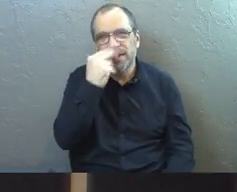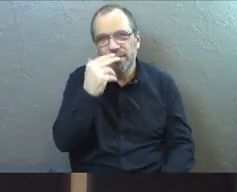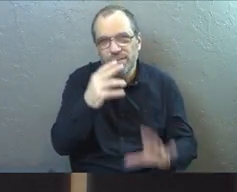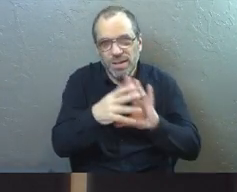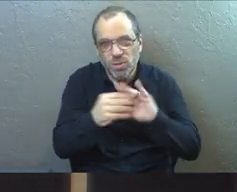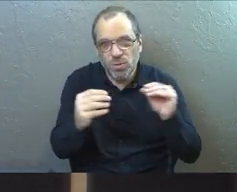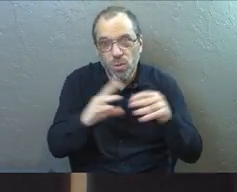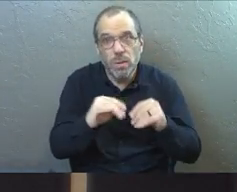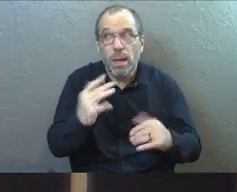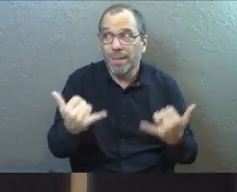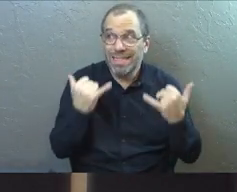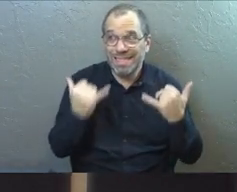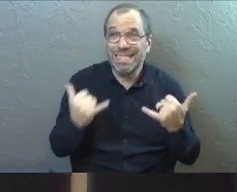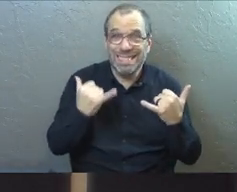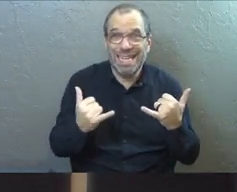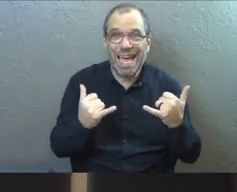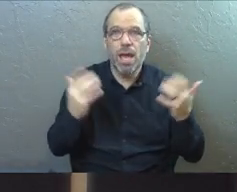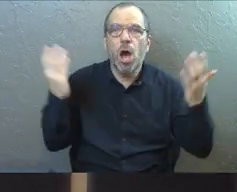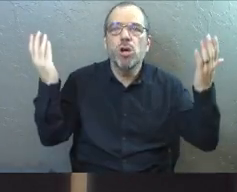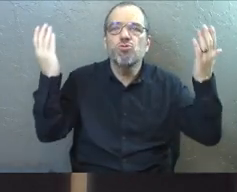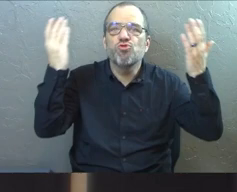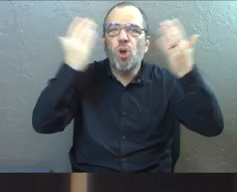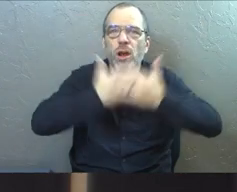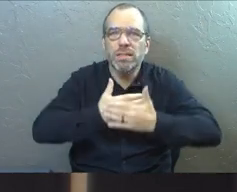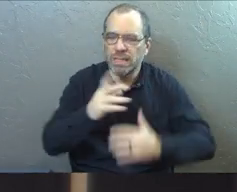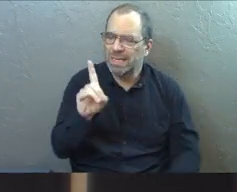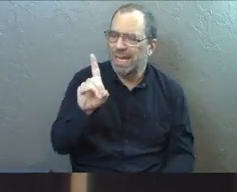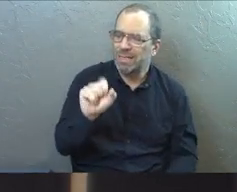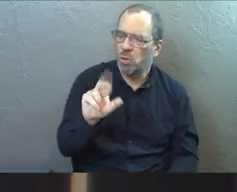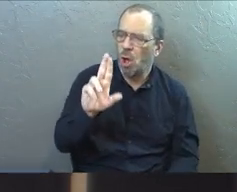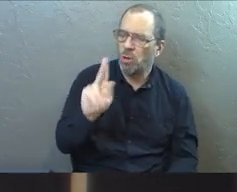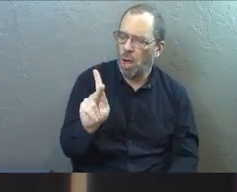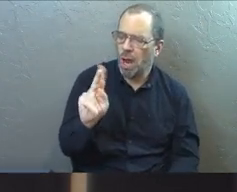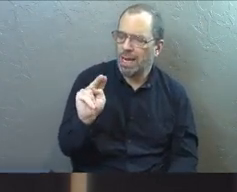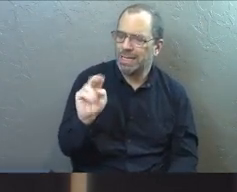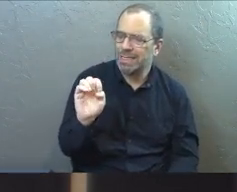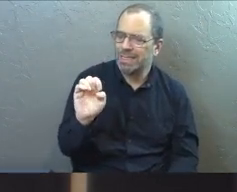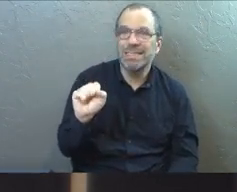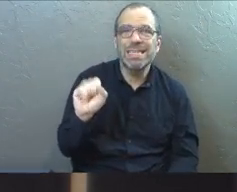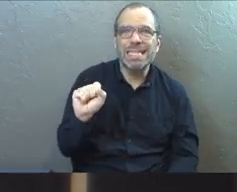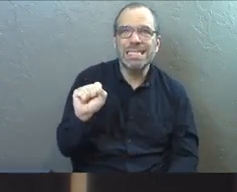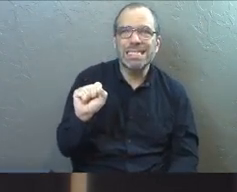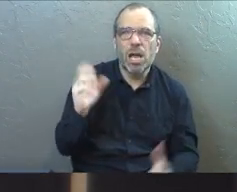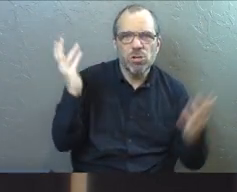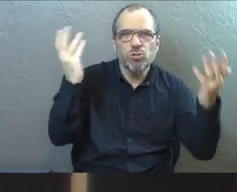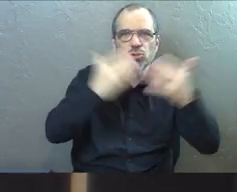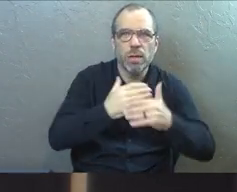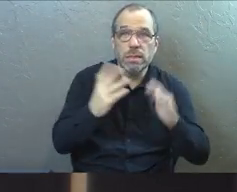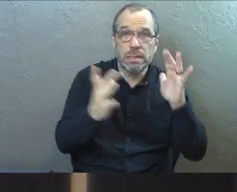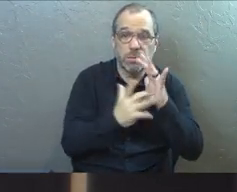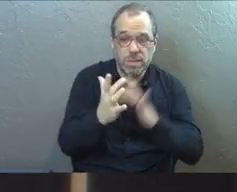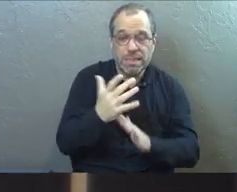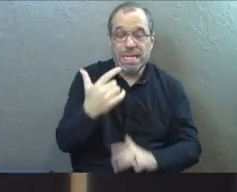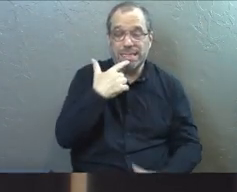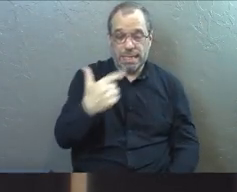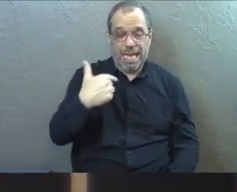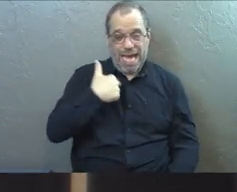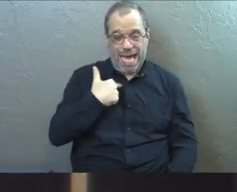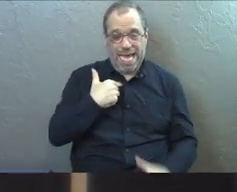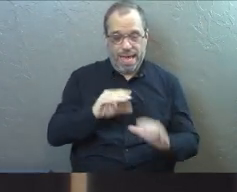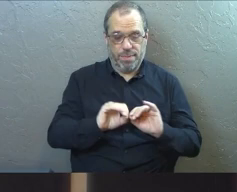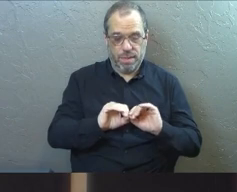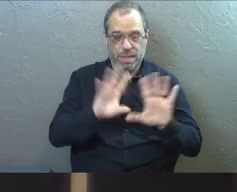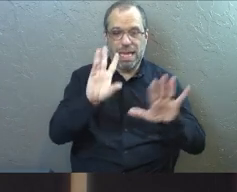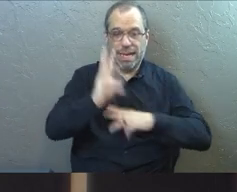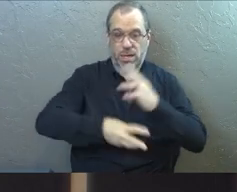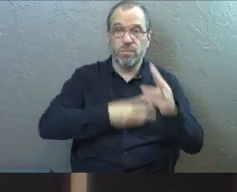but we're going to talk a lot about today, darkness. We'll talk about what darkness is. Because Jesus does come. He says, I am the light of the world.